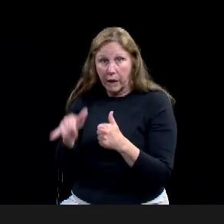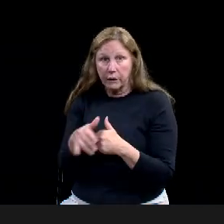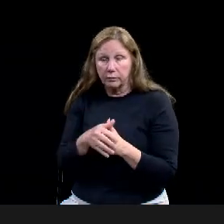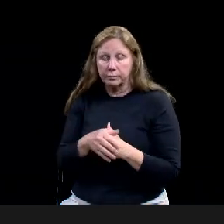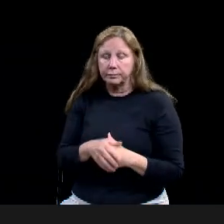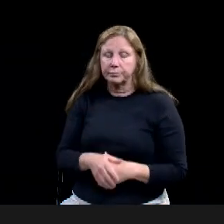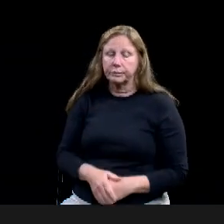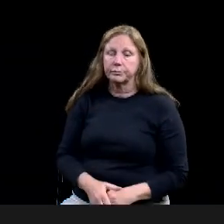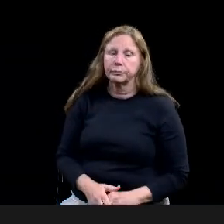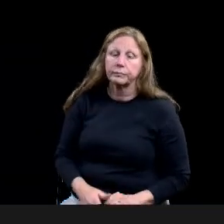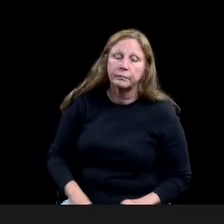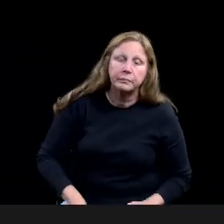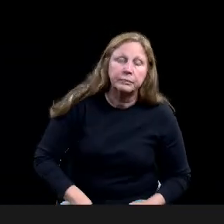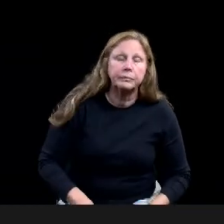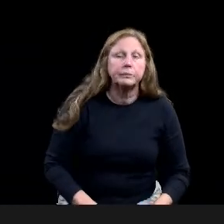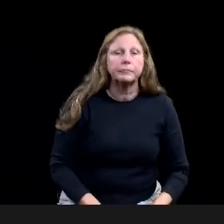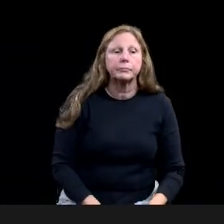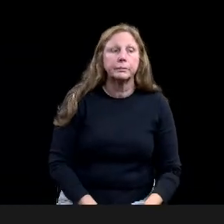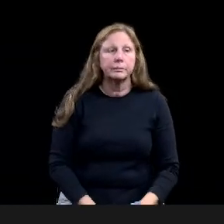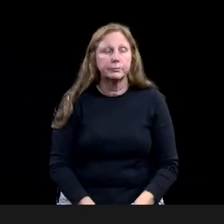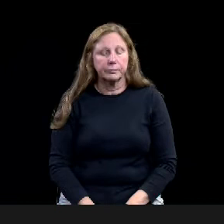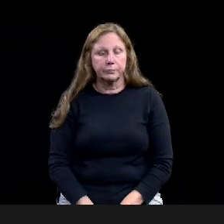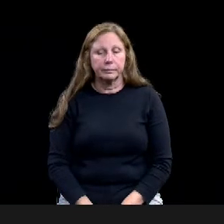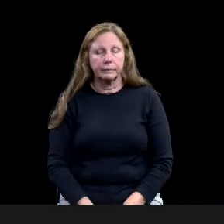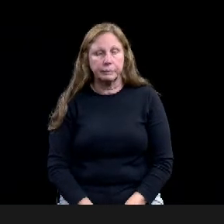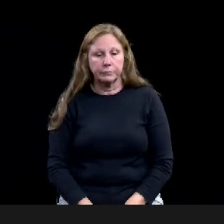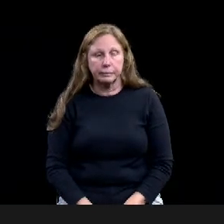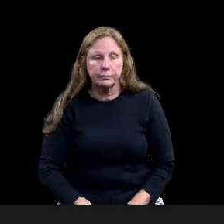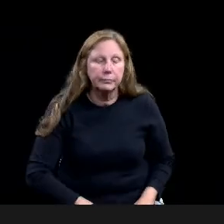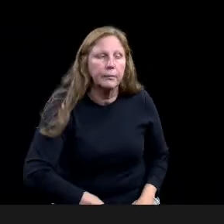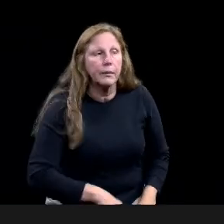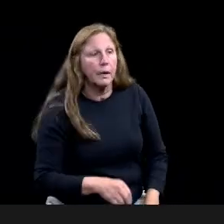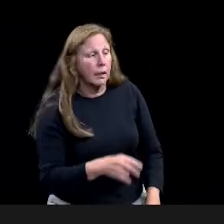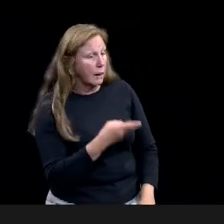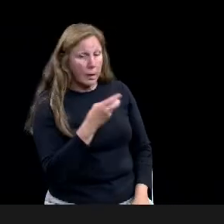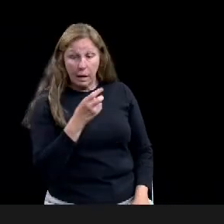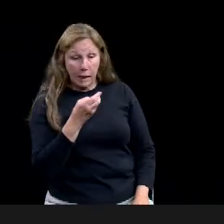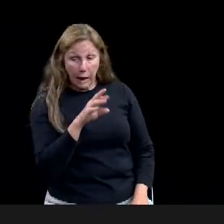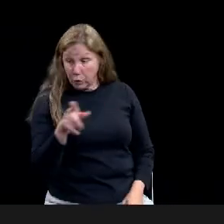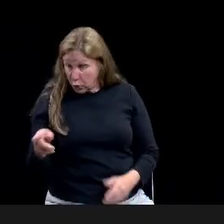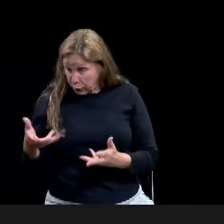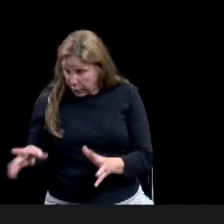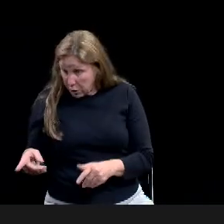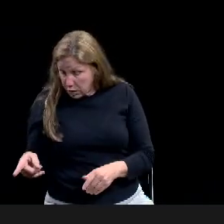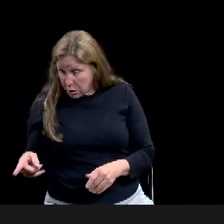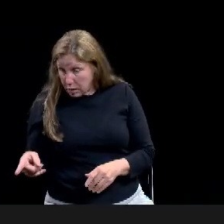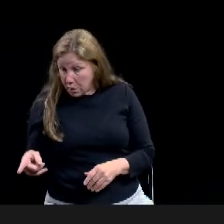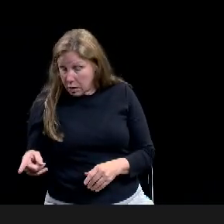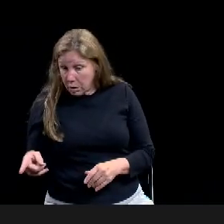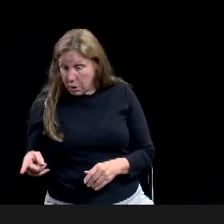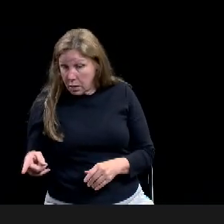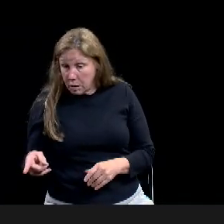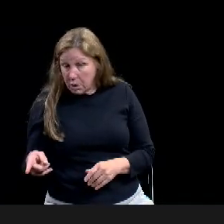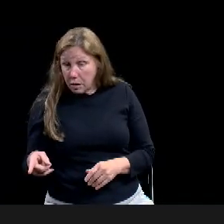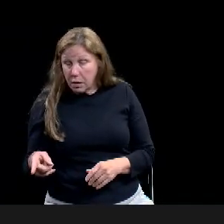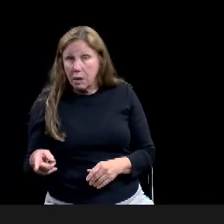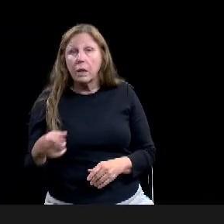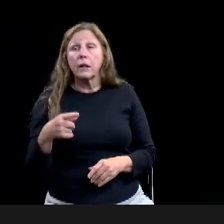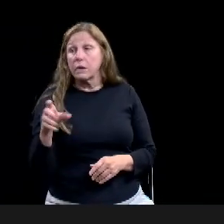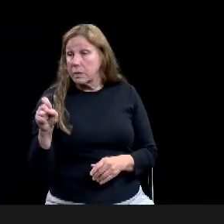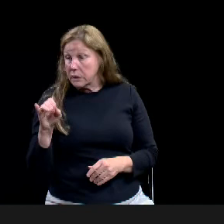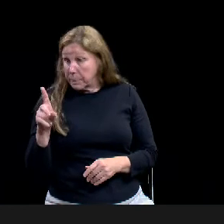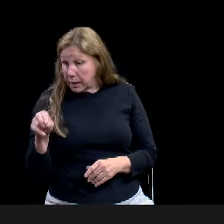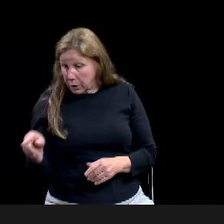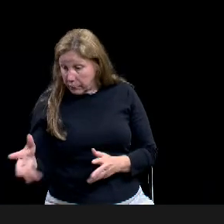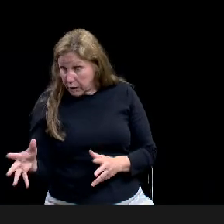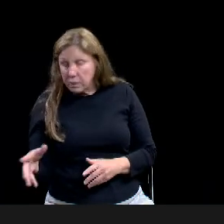Yeah. Councilman Sabido. Yeah. Okay. I'll just, just 30 seconds on mine. uh, I appreciate